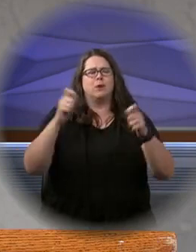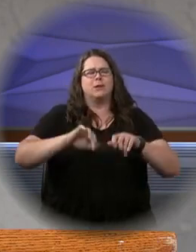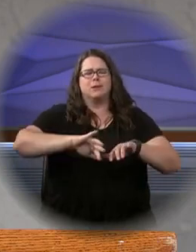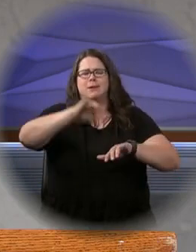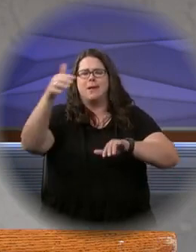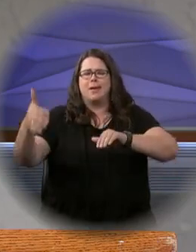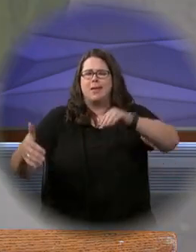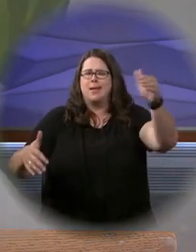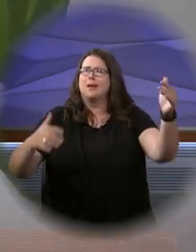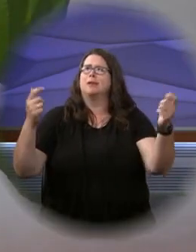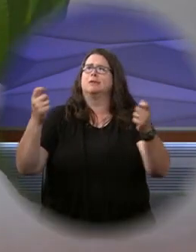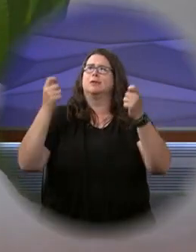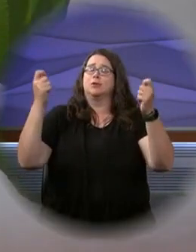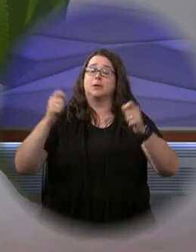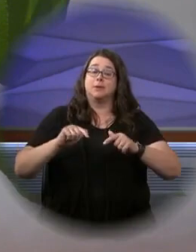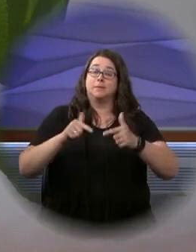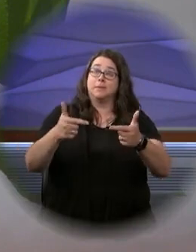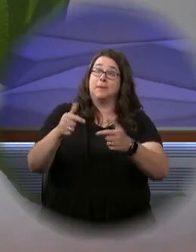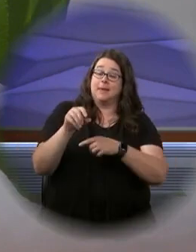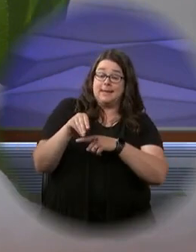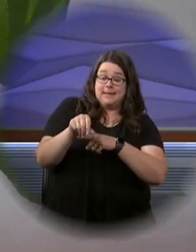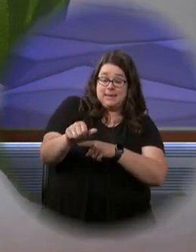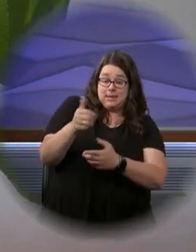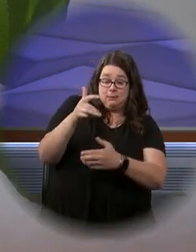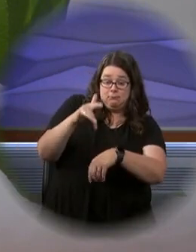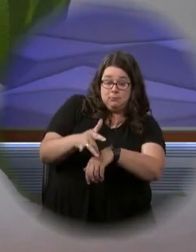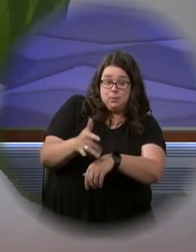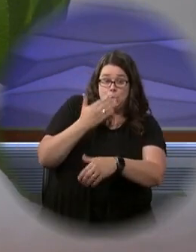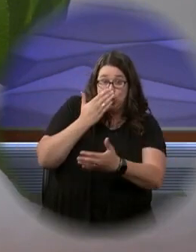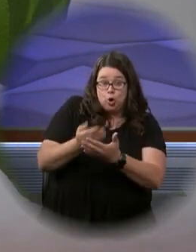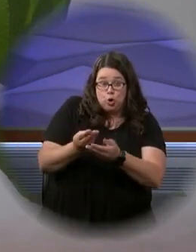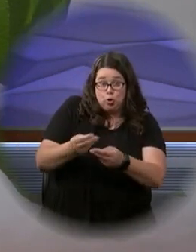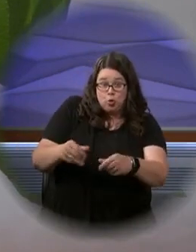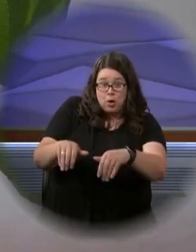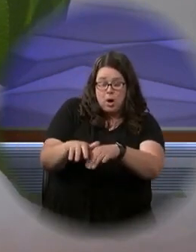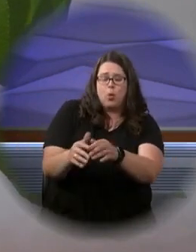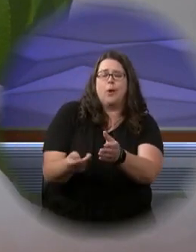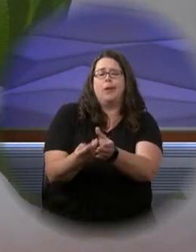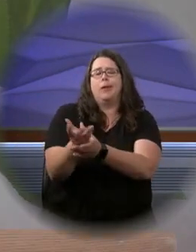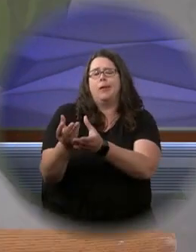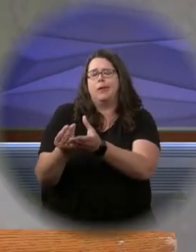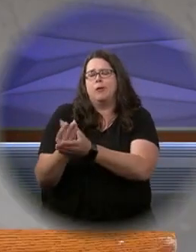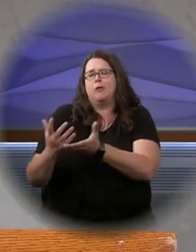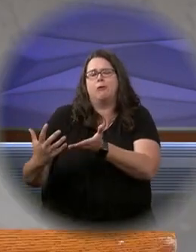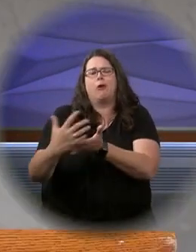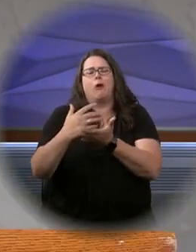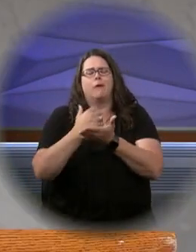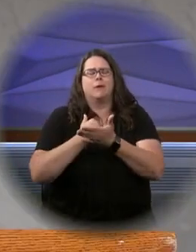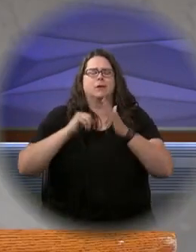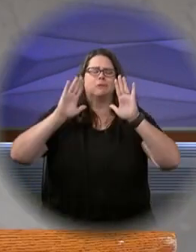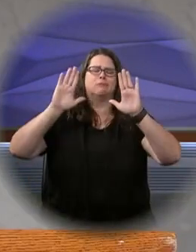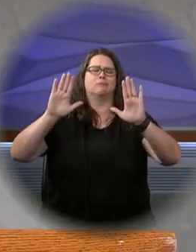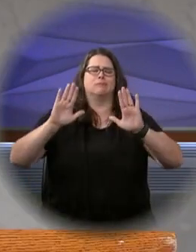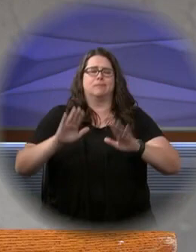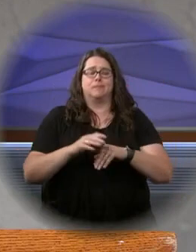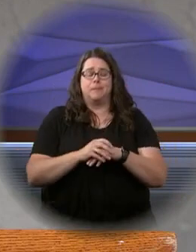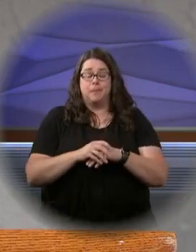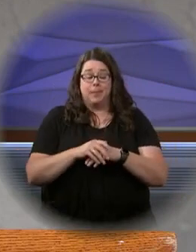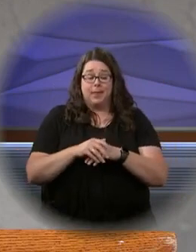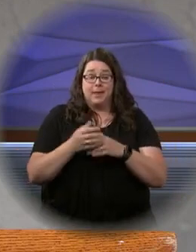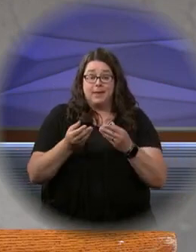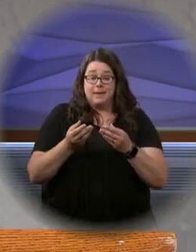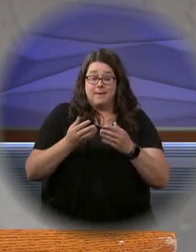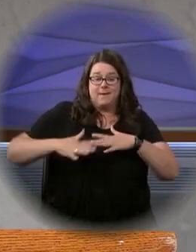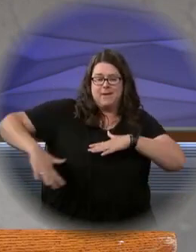The seed that falls on good ground will yield a fruitful harvest. The fields are